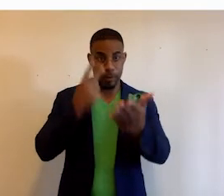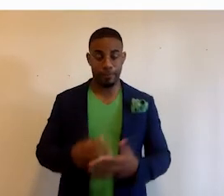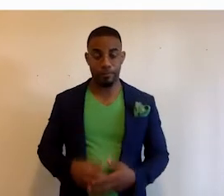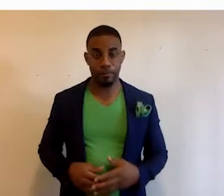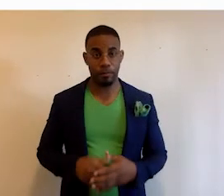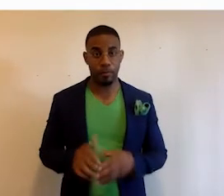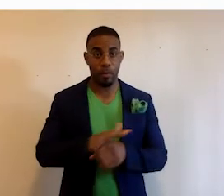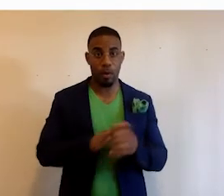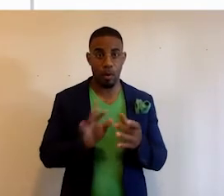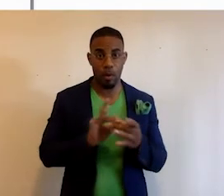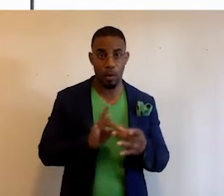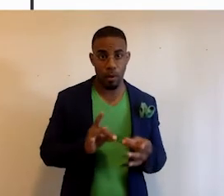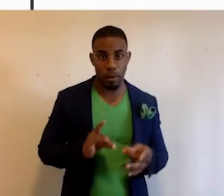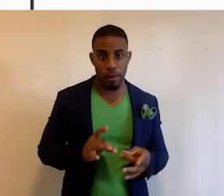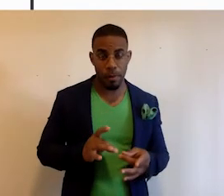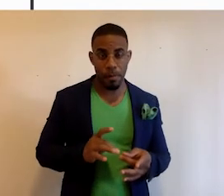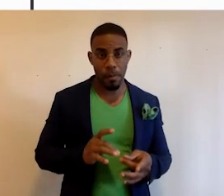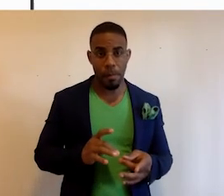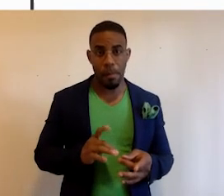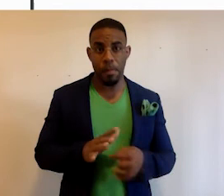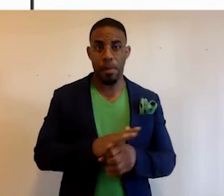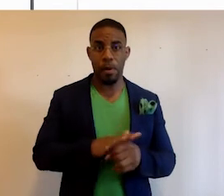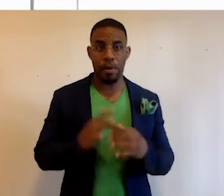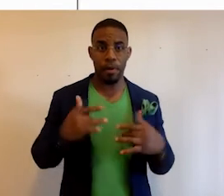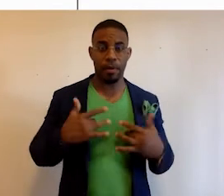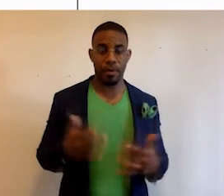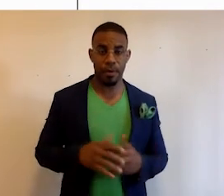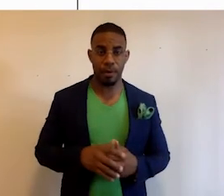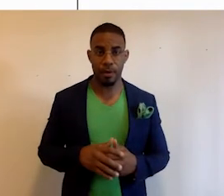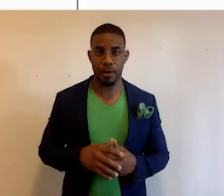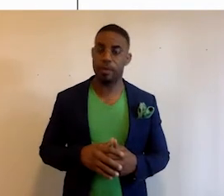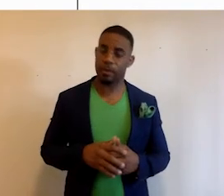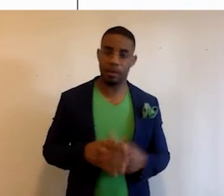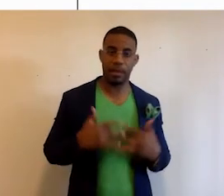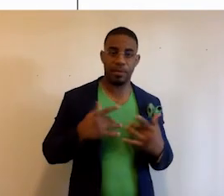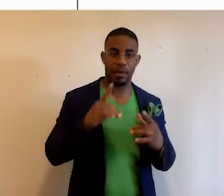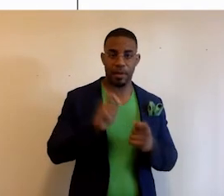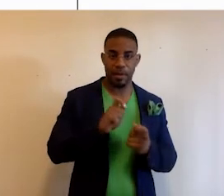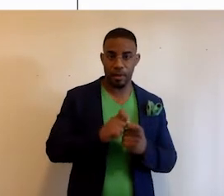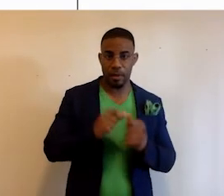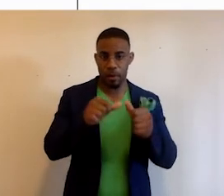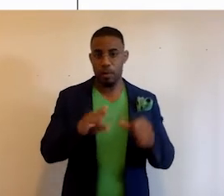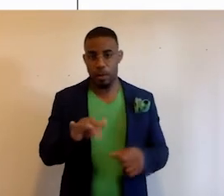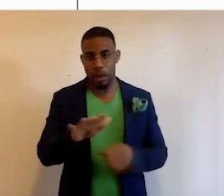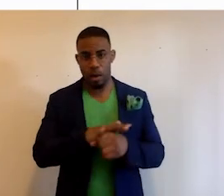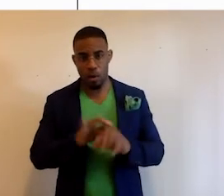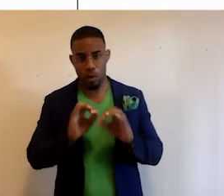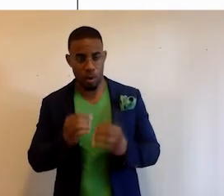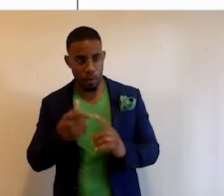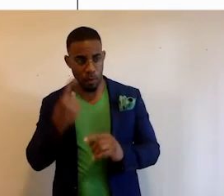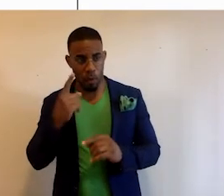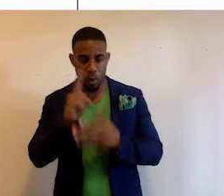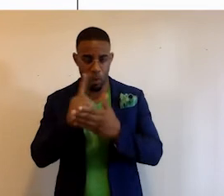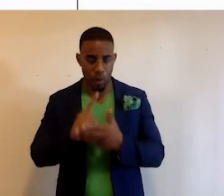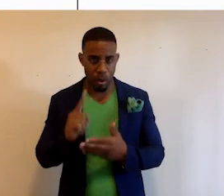Local news. Local events. Event details posted by a local organization from one of the